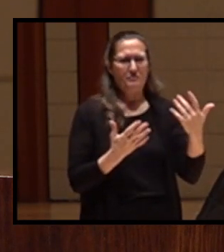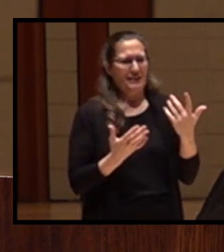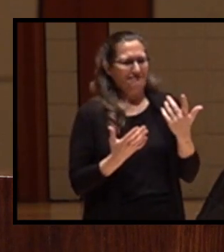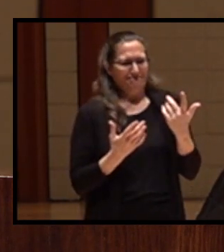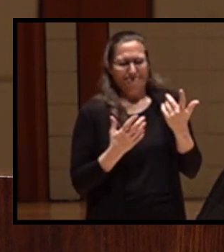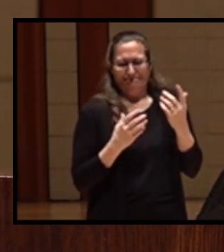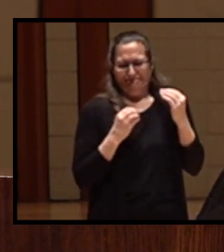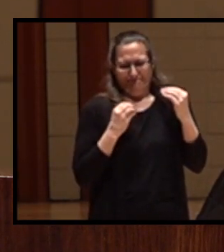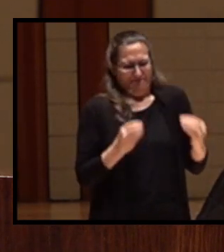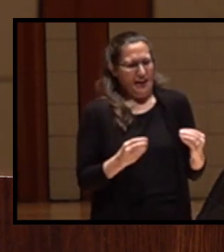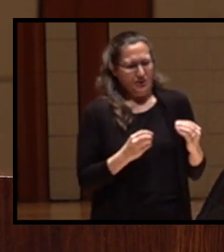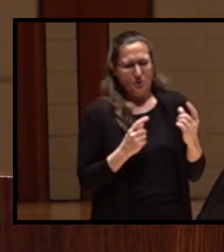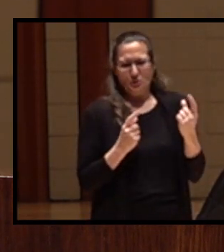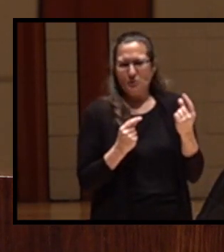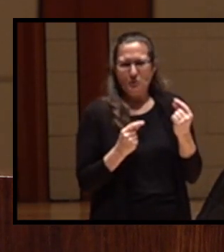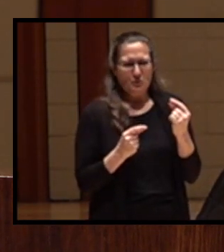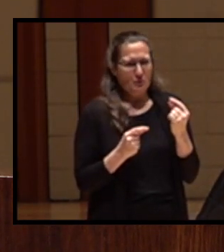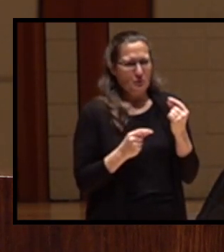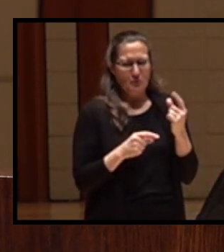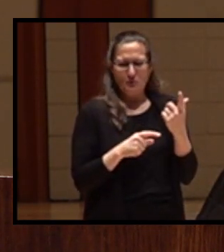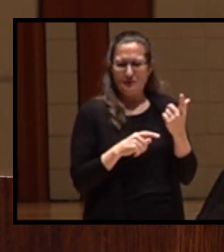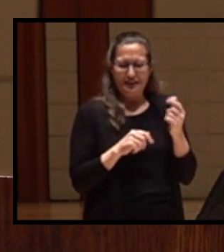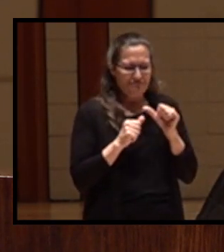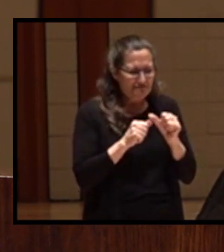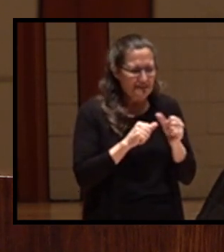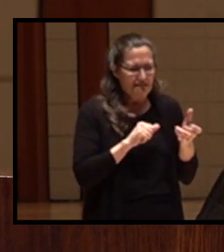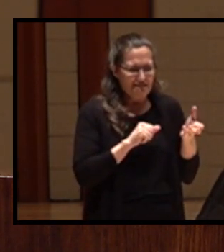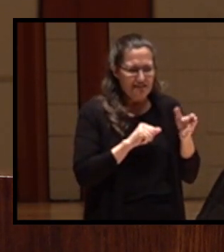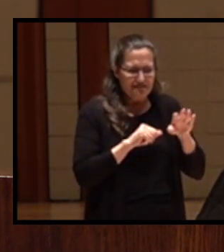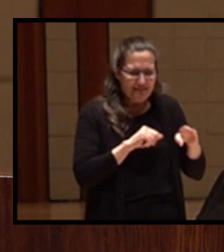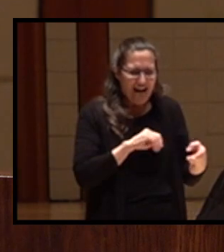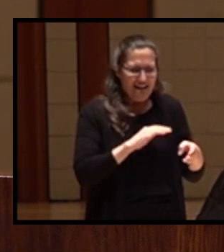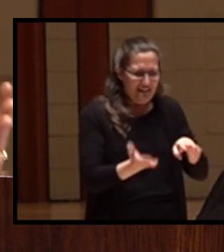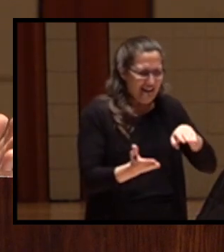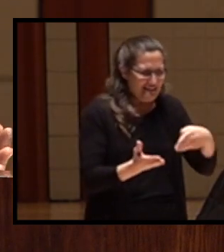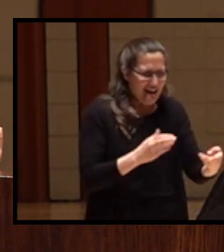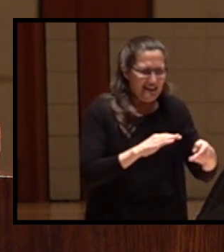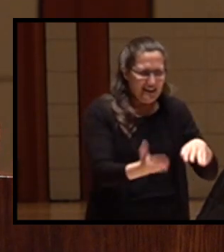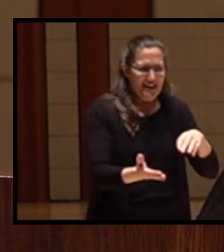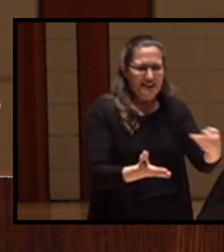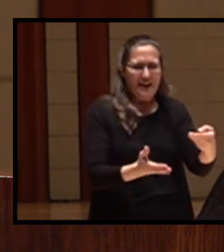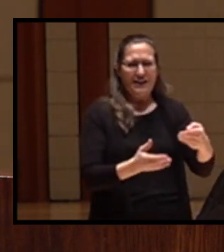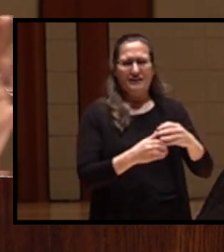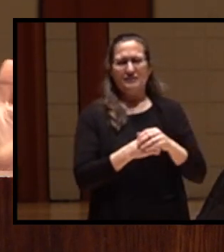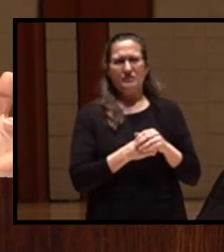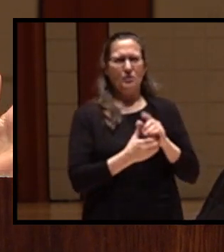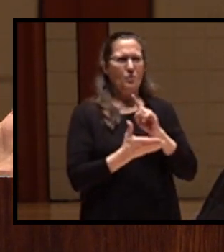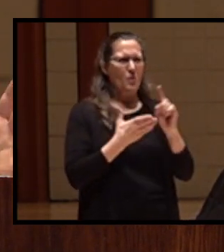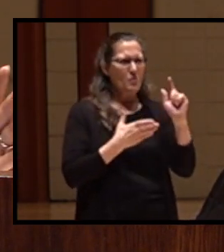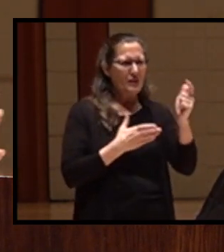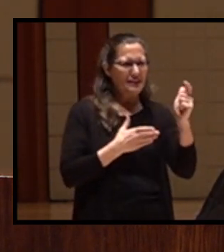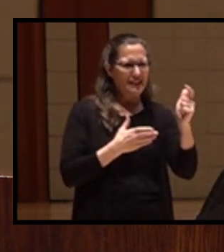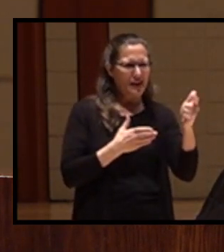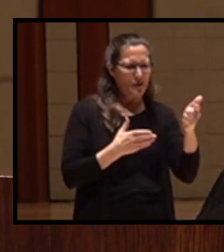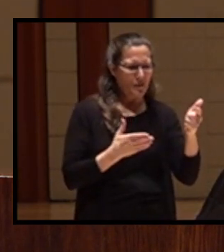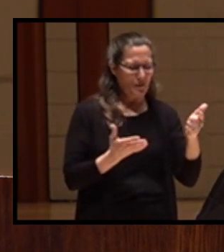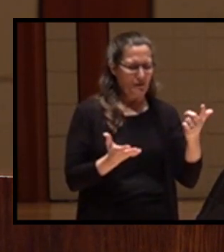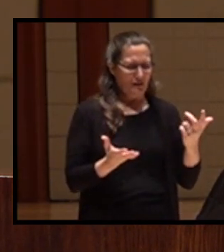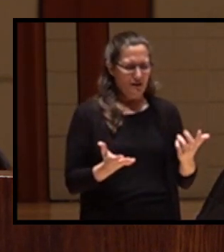do at that point to stop the fish from dying. By the end of about a week's week passage,